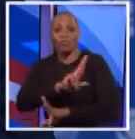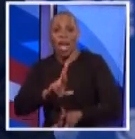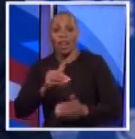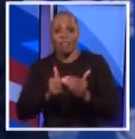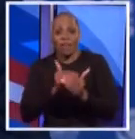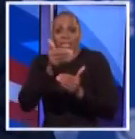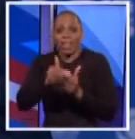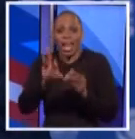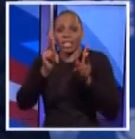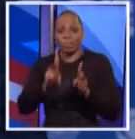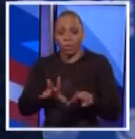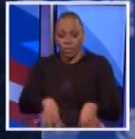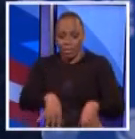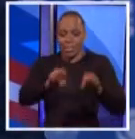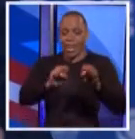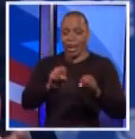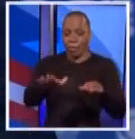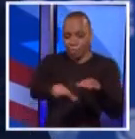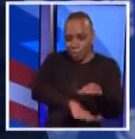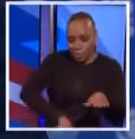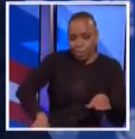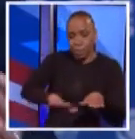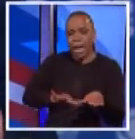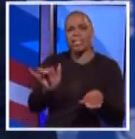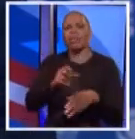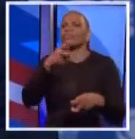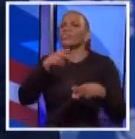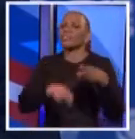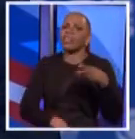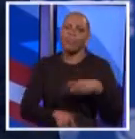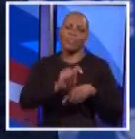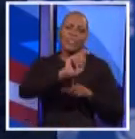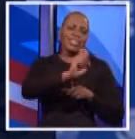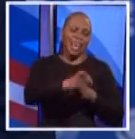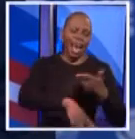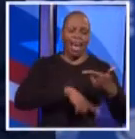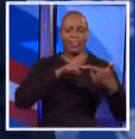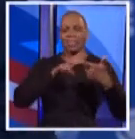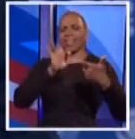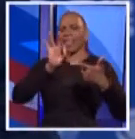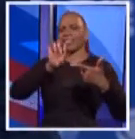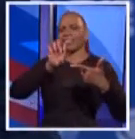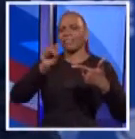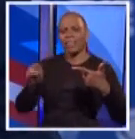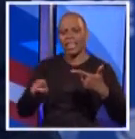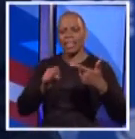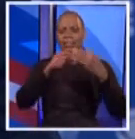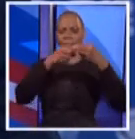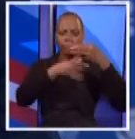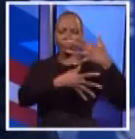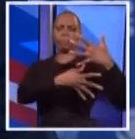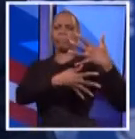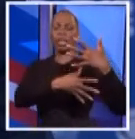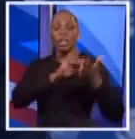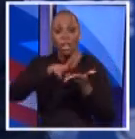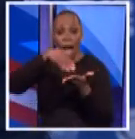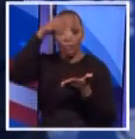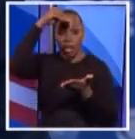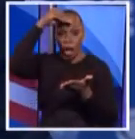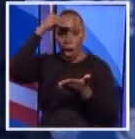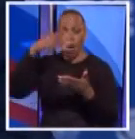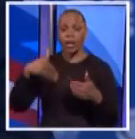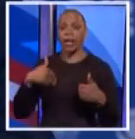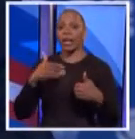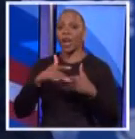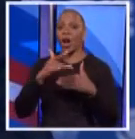It's tough dealing with the issues of taxes and fees and all the issues that you have to struggle with. So I learned at a young age how difficult it